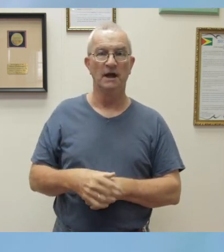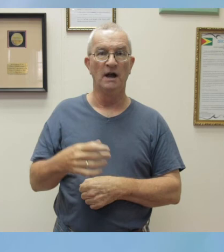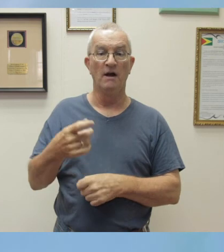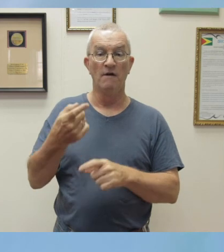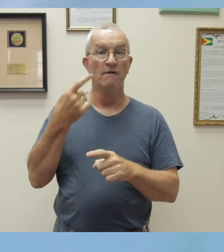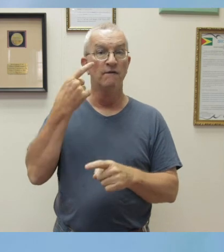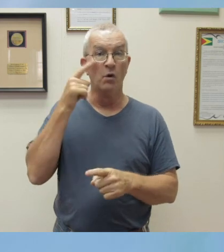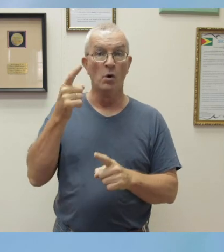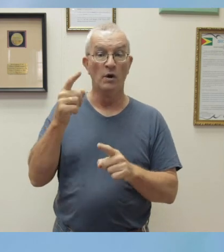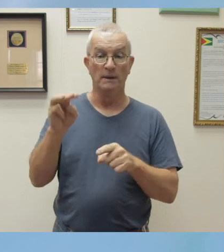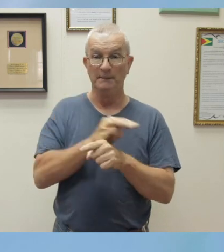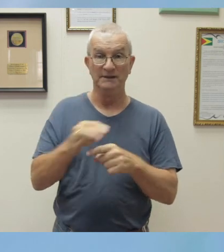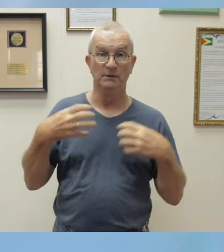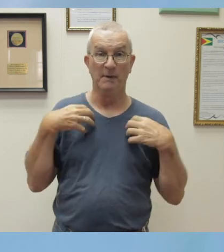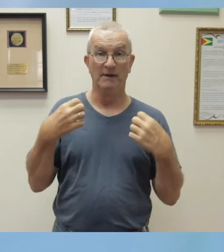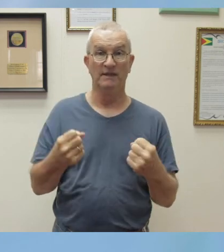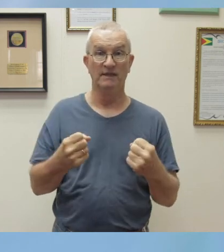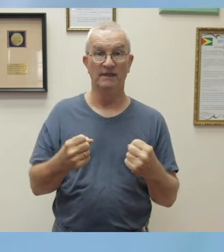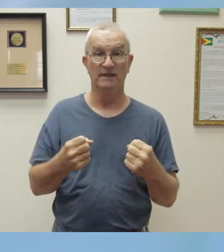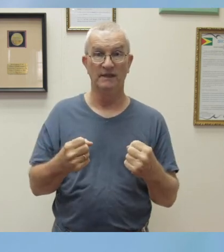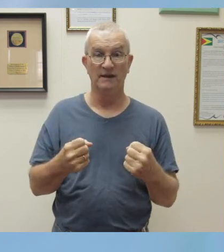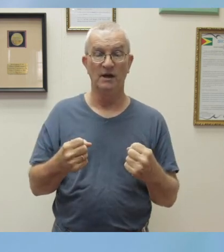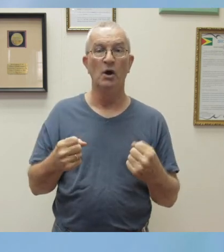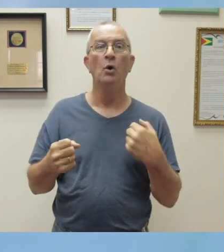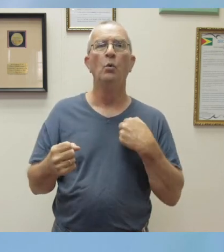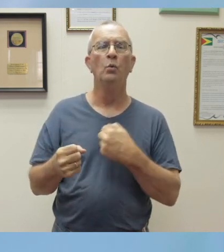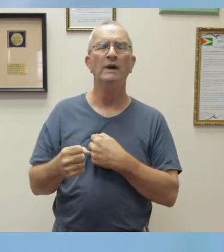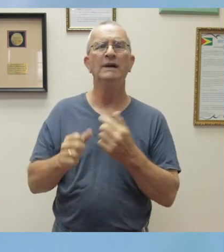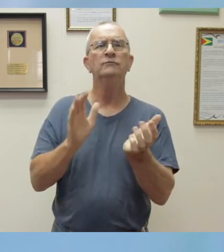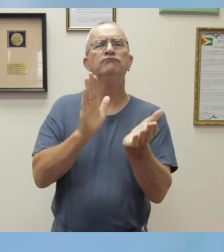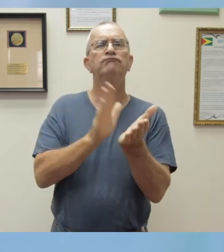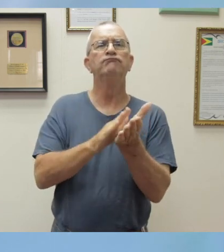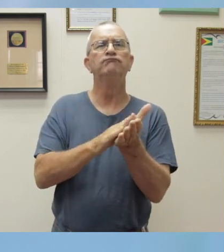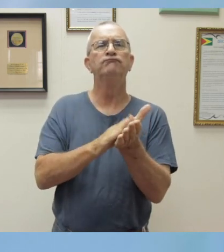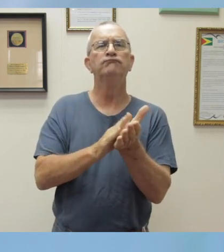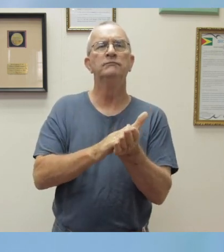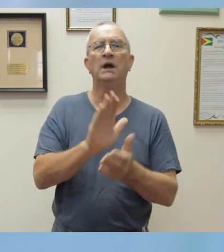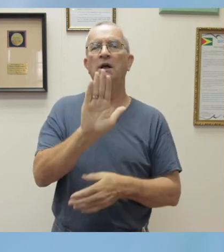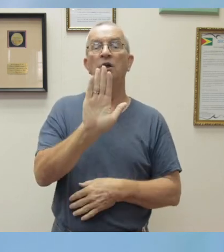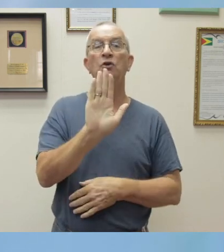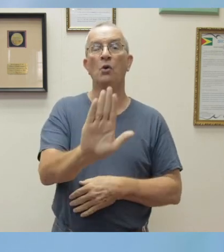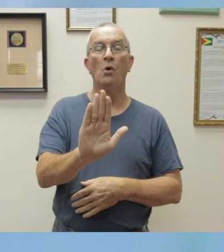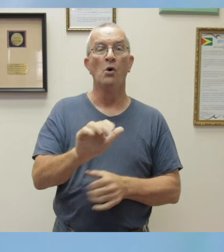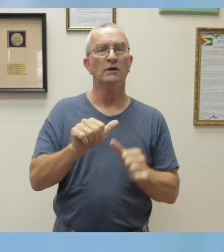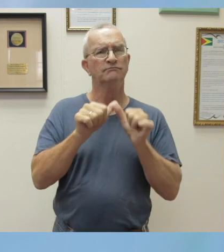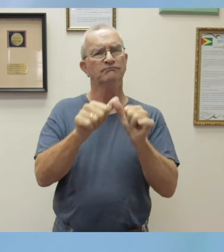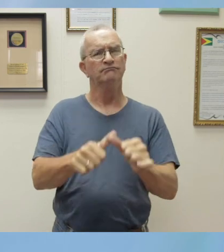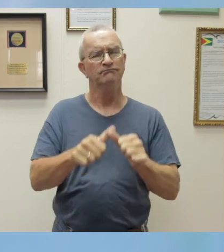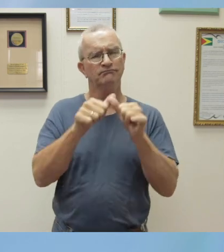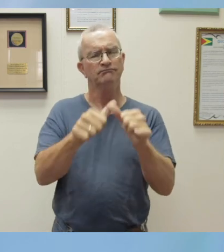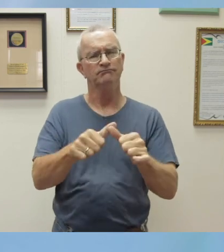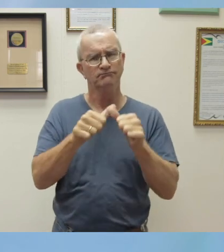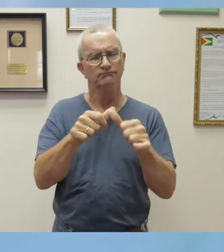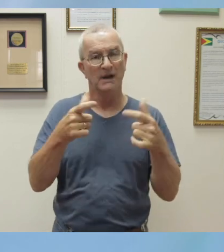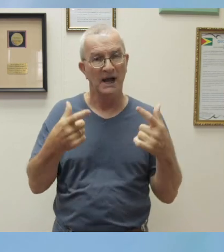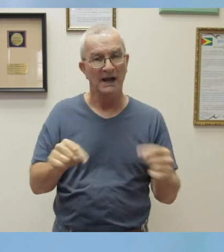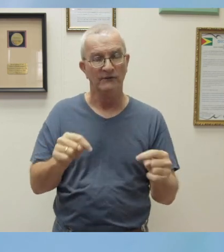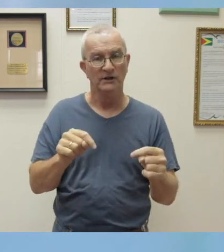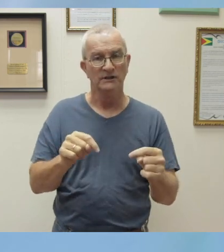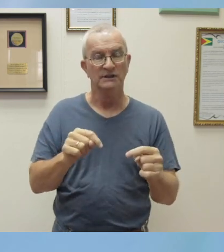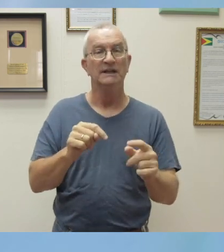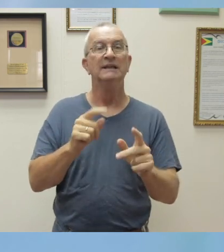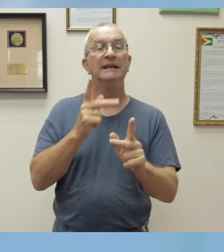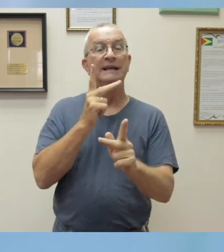we wish to applaud your indefatigable efforts to keep Guyana safe.